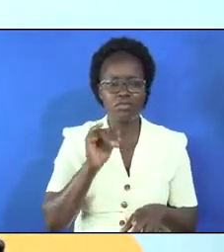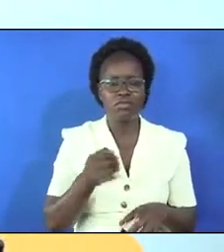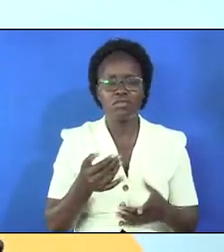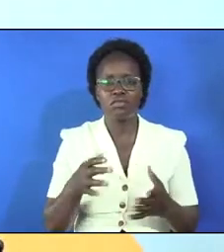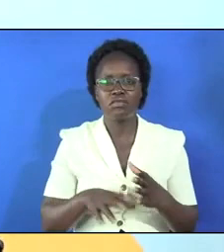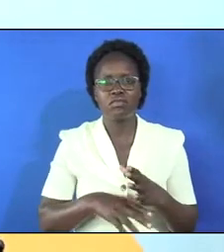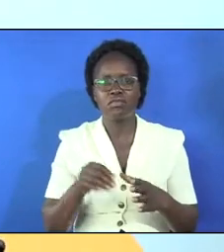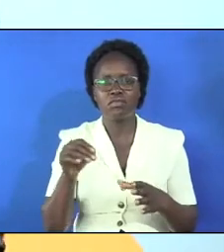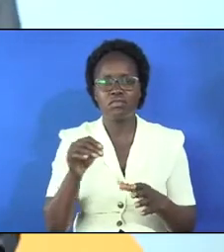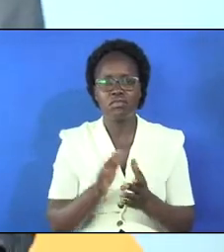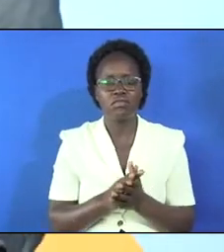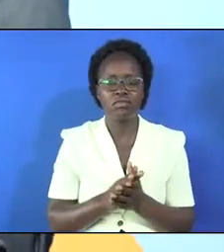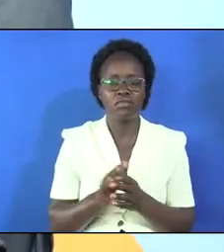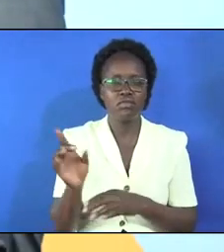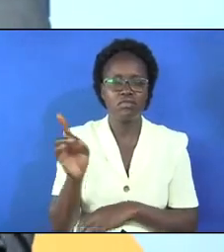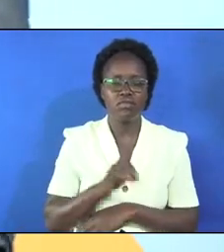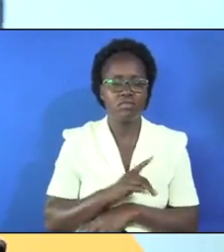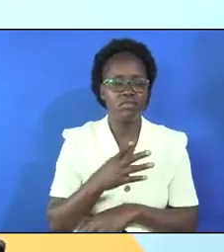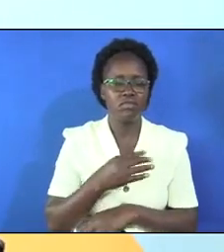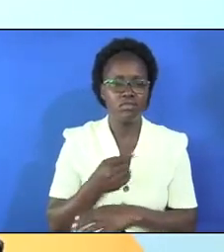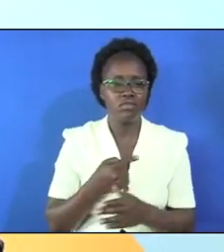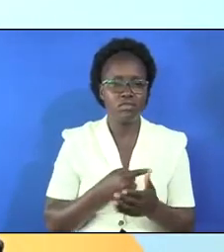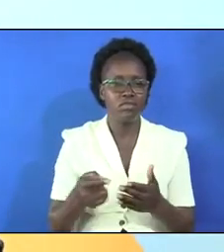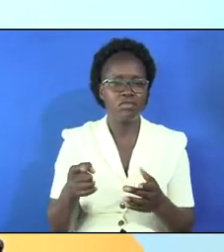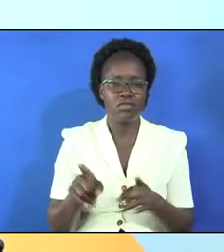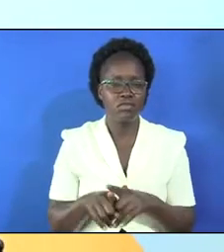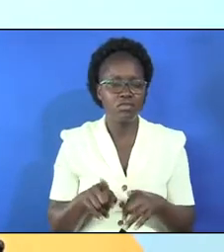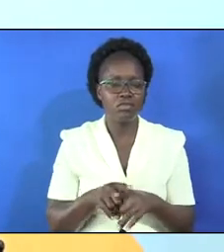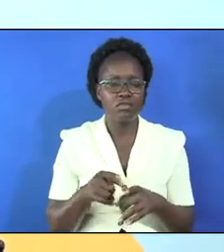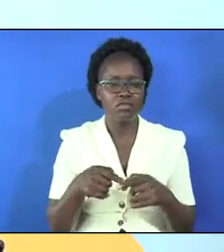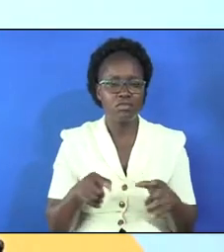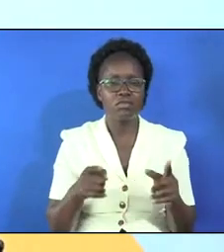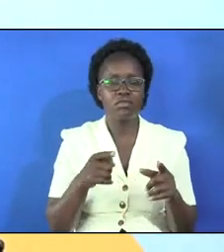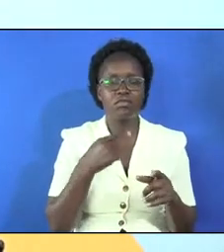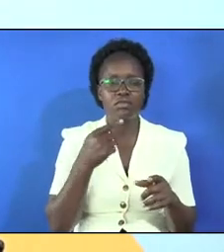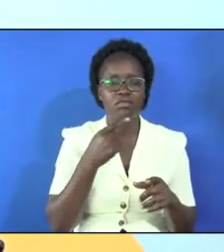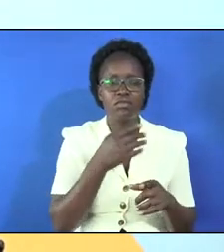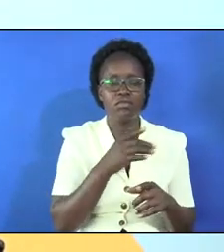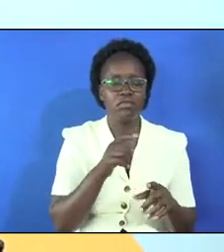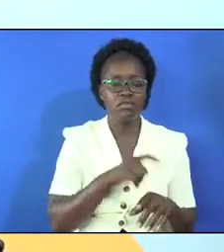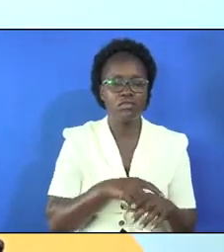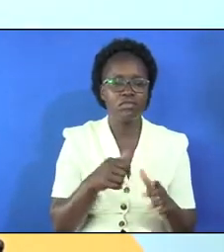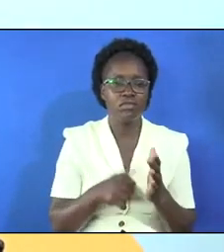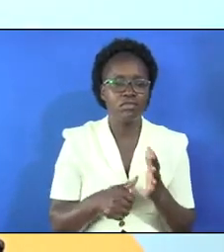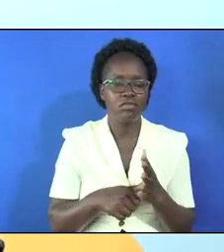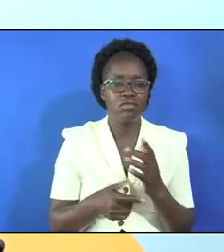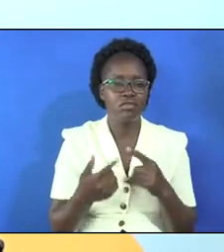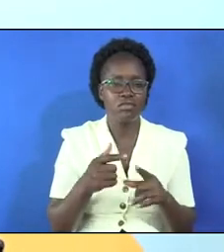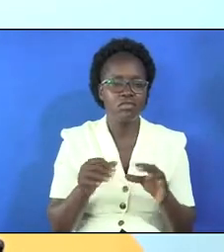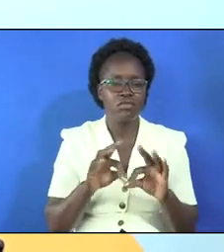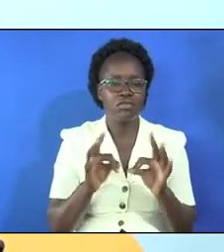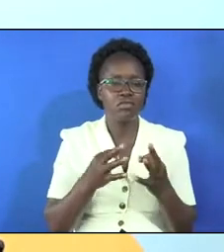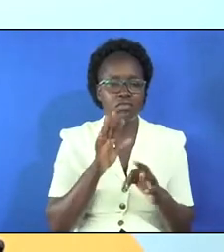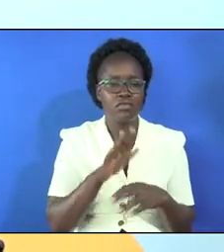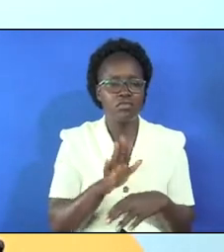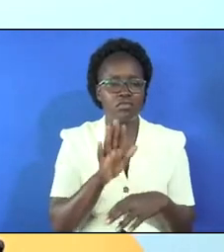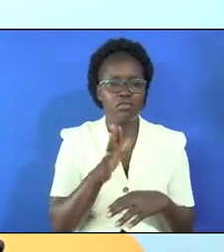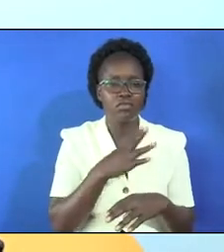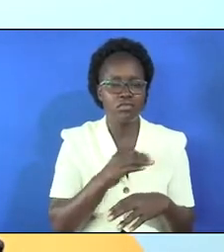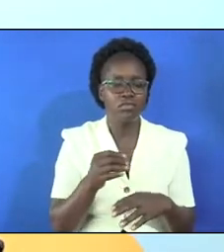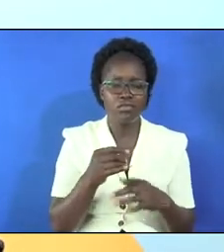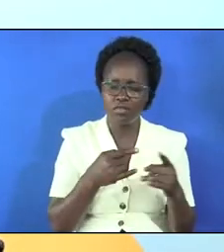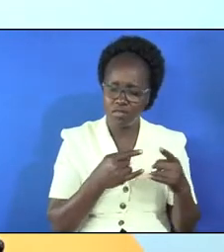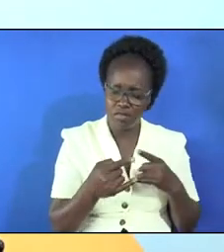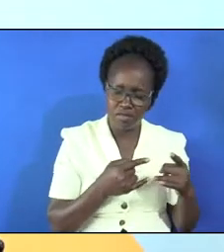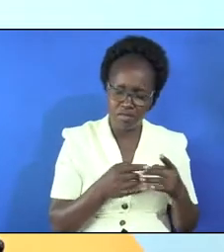we found in the course of the day and in the course of the week let me tell you when problems come in your family and you